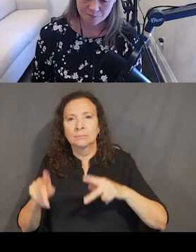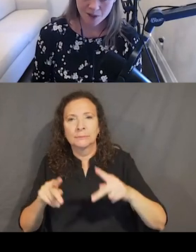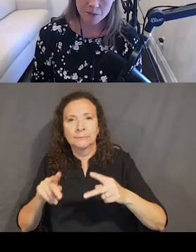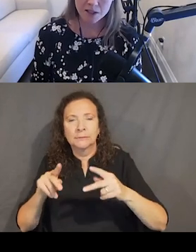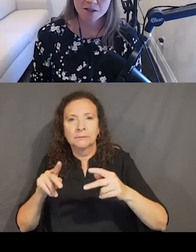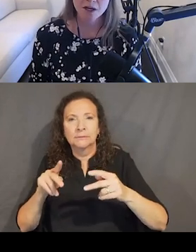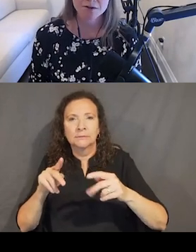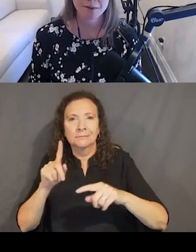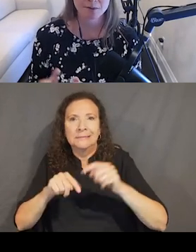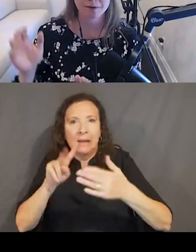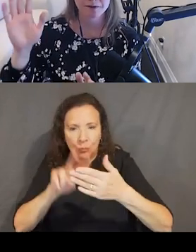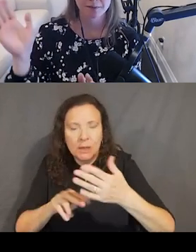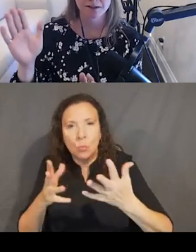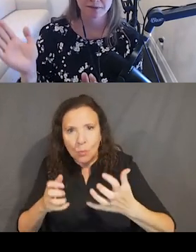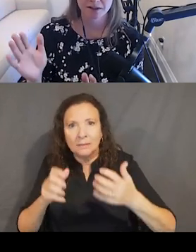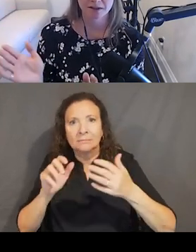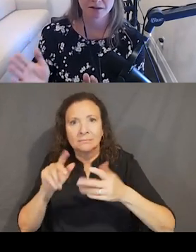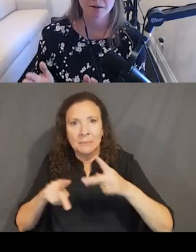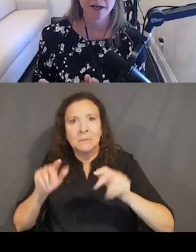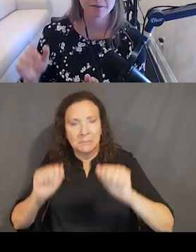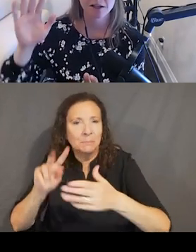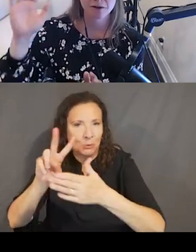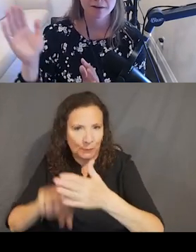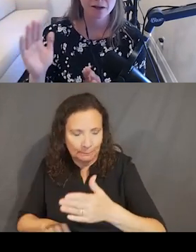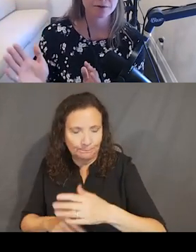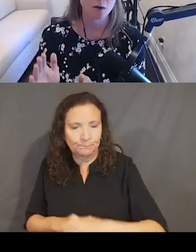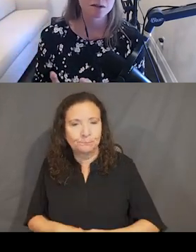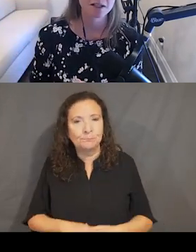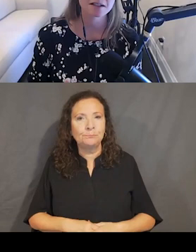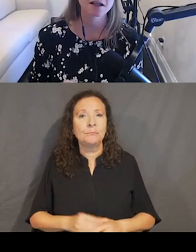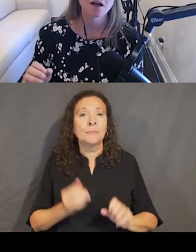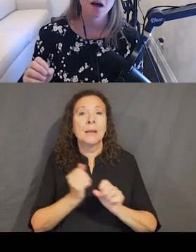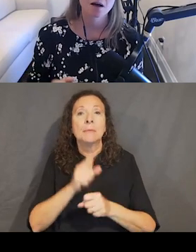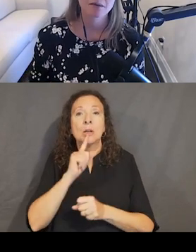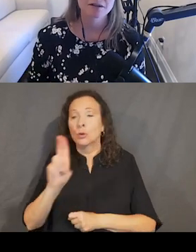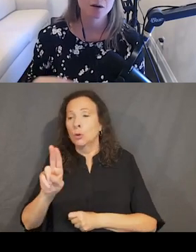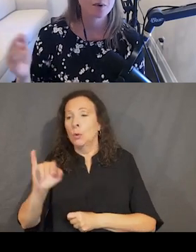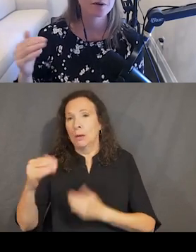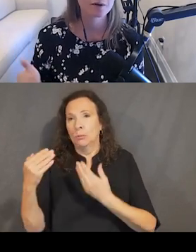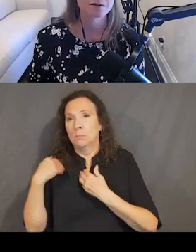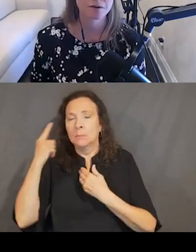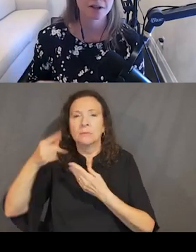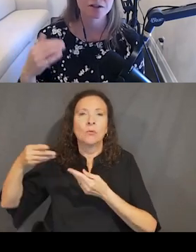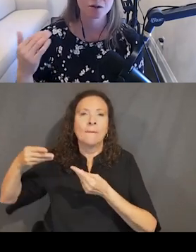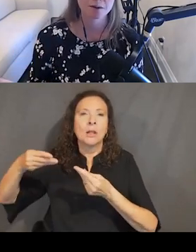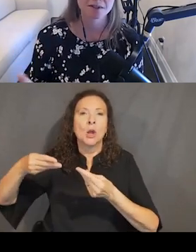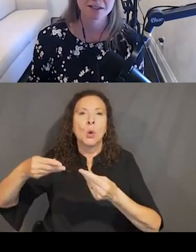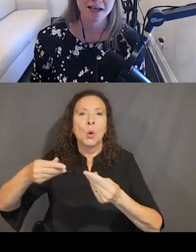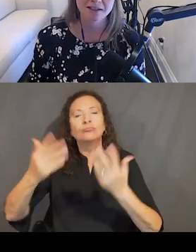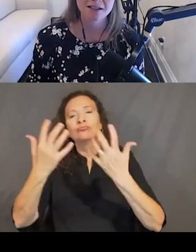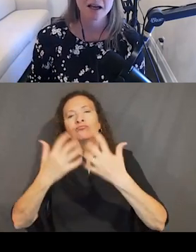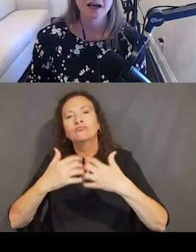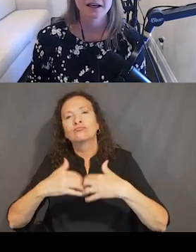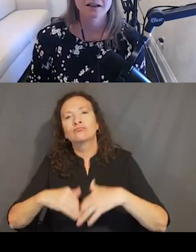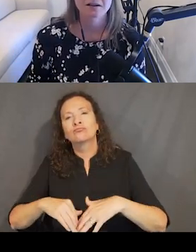because UI is responsible for responsiveness, right, and making sure that everything flows nicely. And so both of those two things, 200%